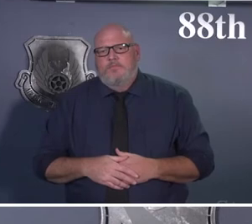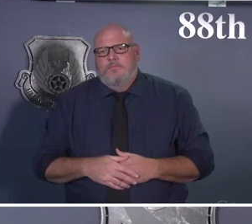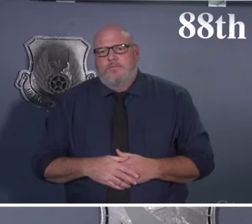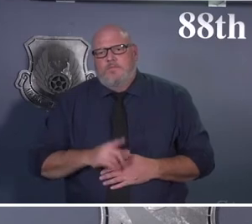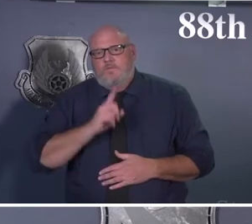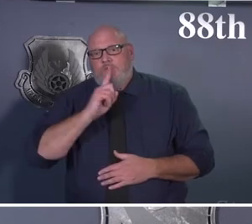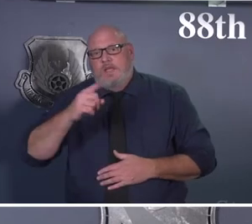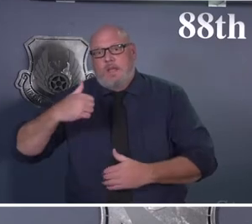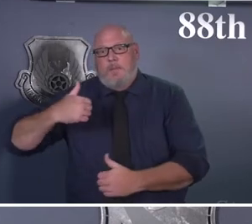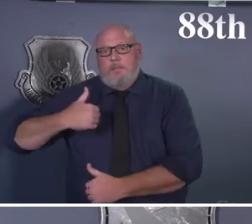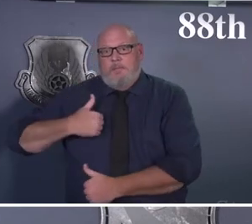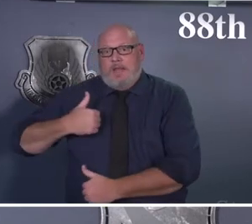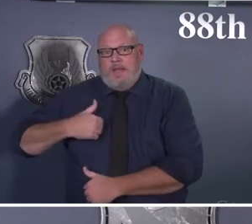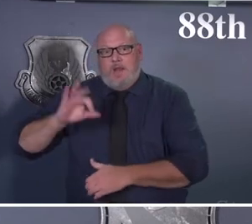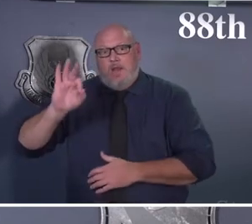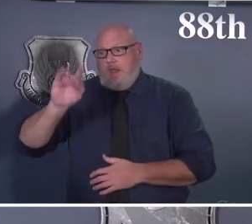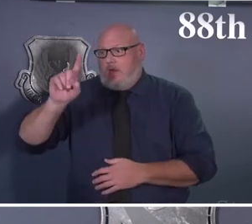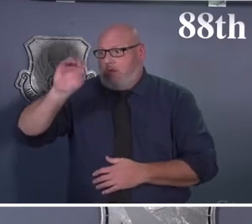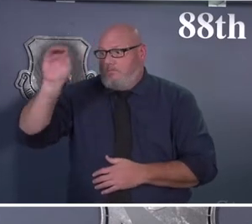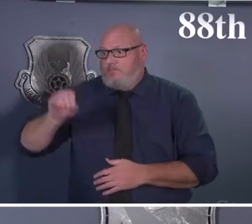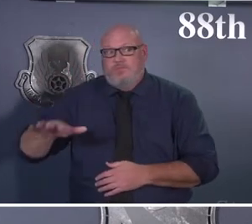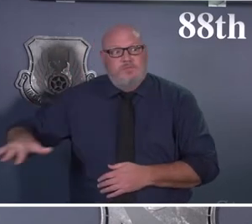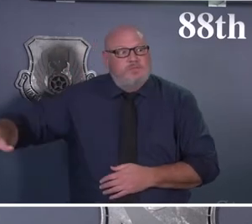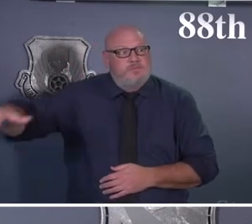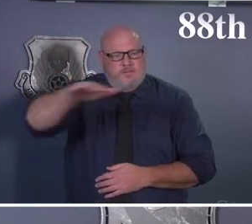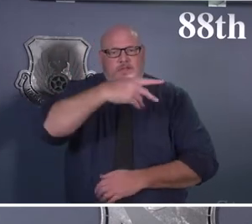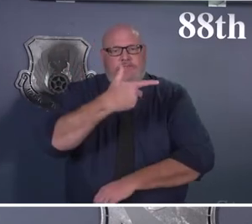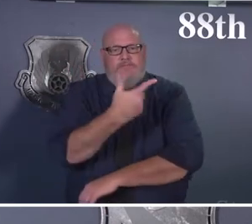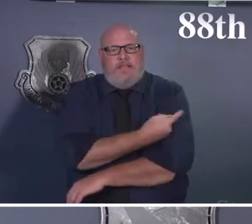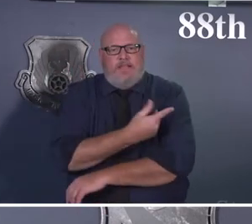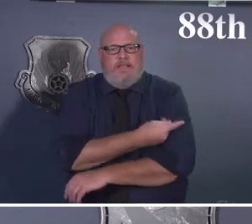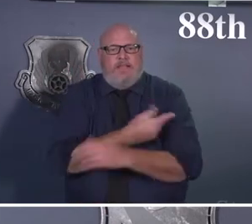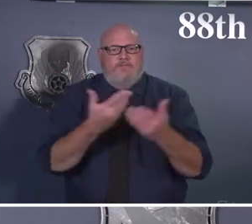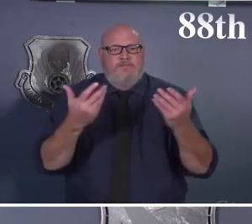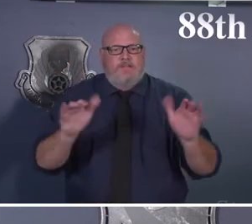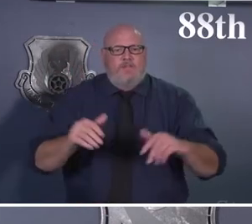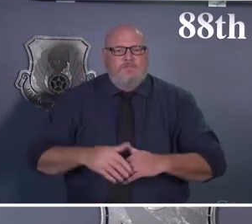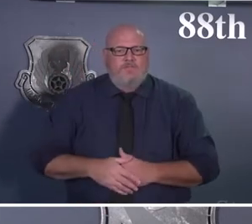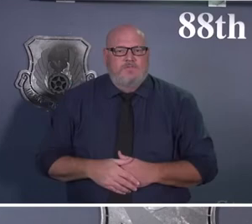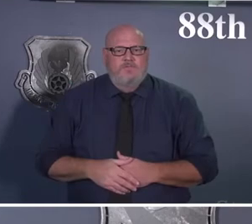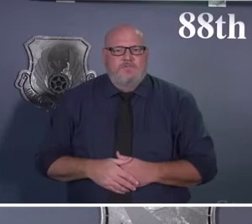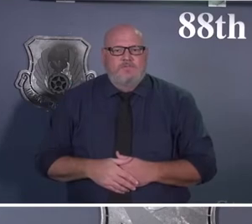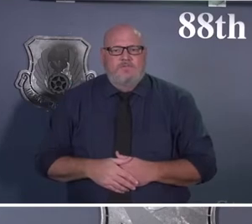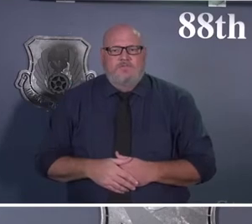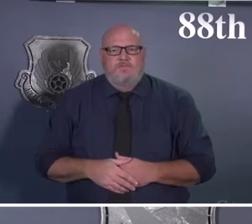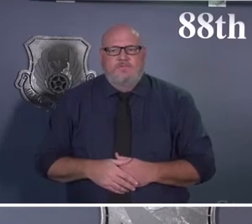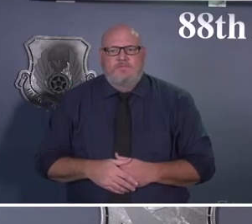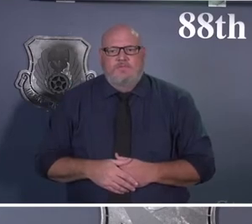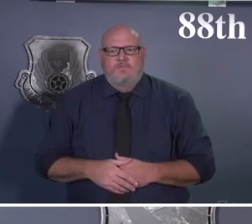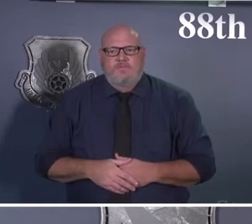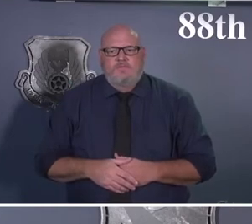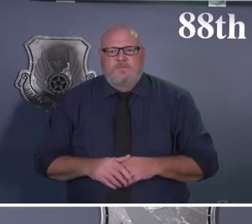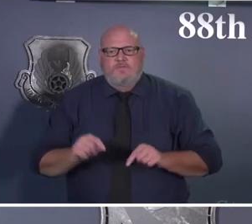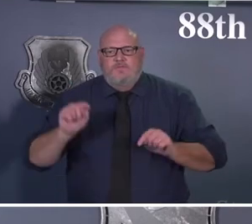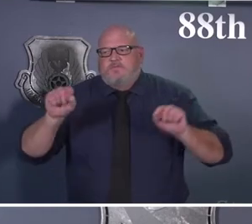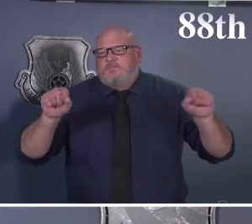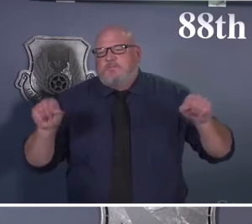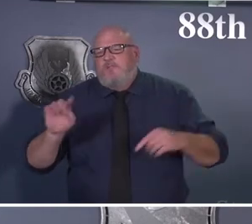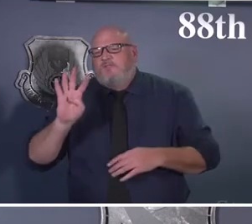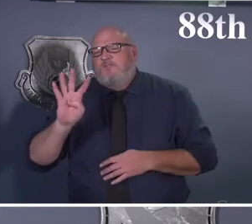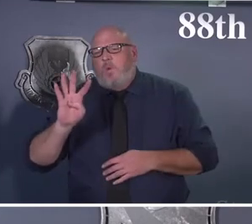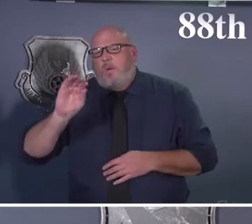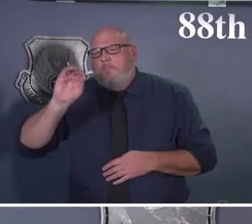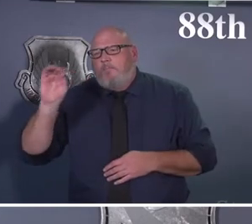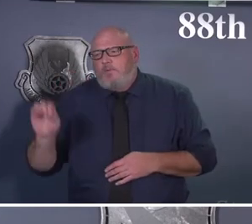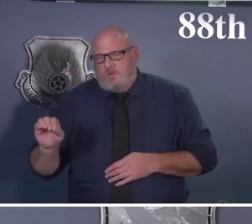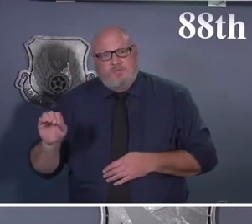And if you go to booster shots, we're down in the 40% for those surrounding four communities. And so getting vaccinated, you're doing the